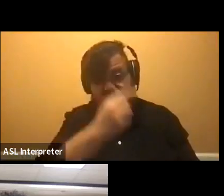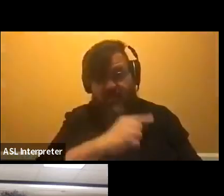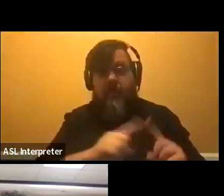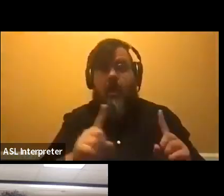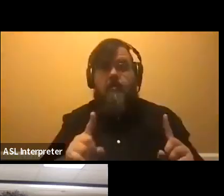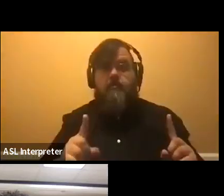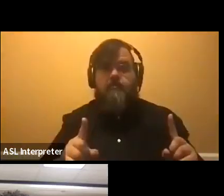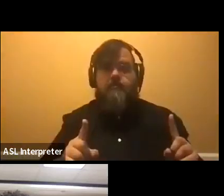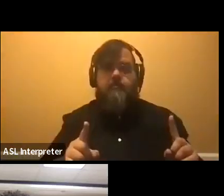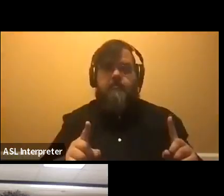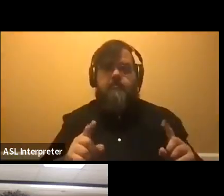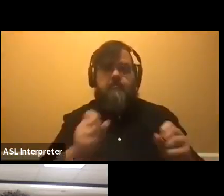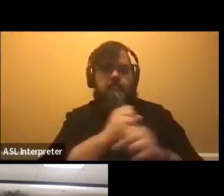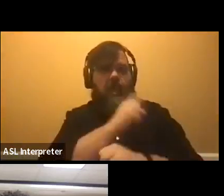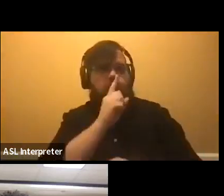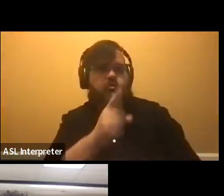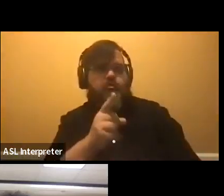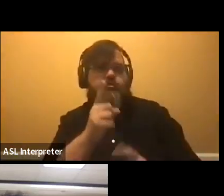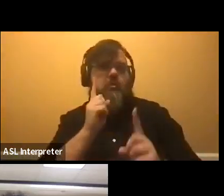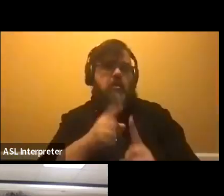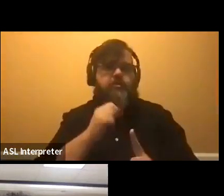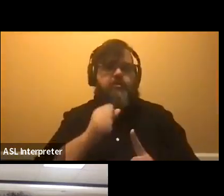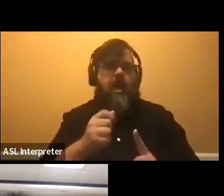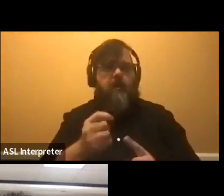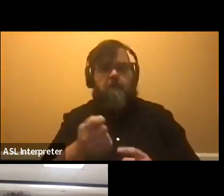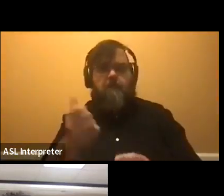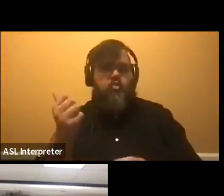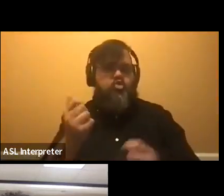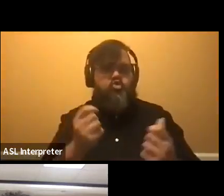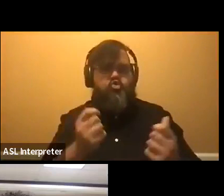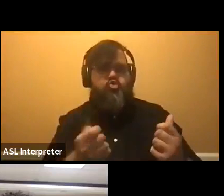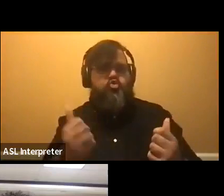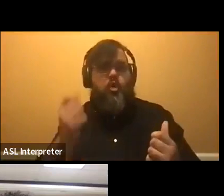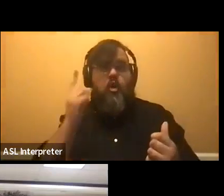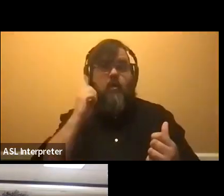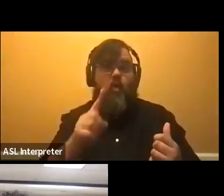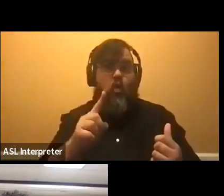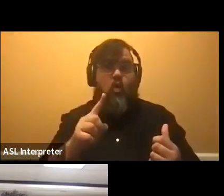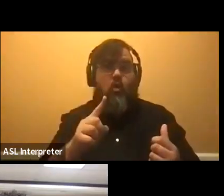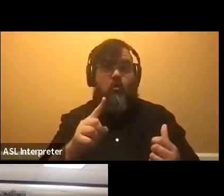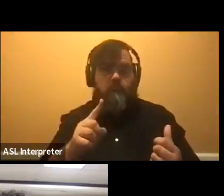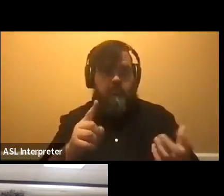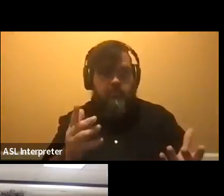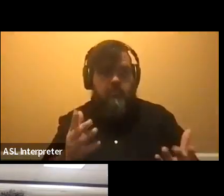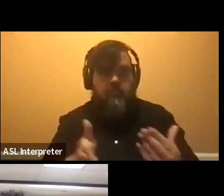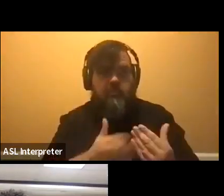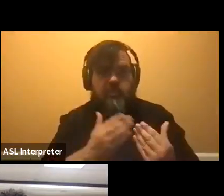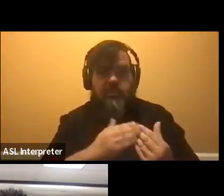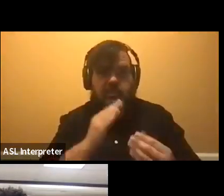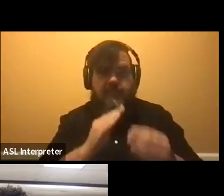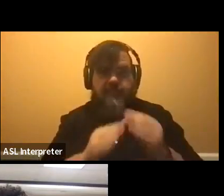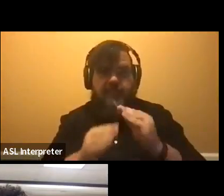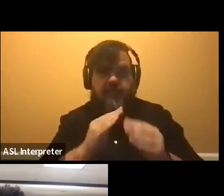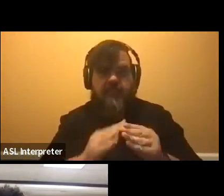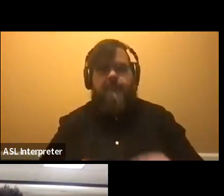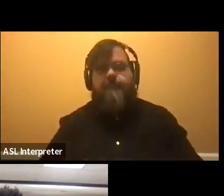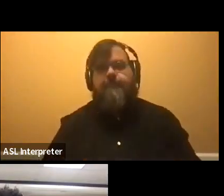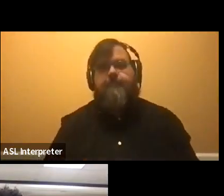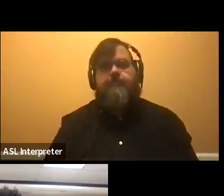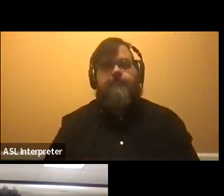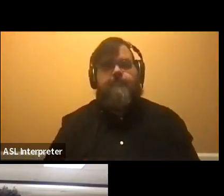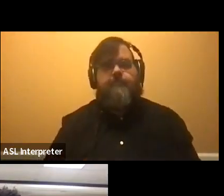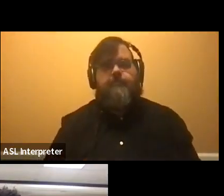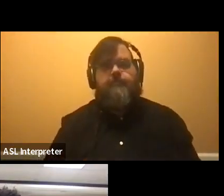apart and not getting points knocked off for something kind of silly that you could have prevented. So Matthew, I hope that answers your question. Oh, go ahead.